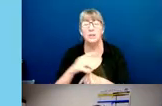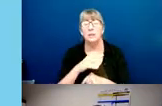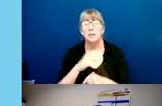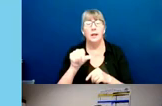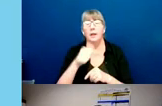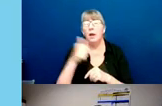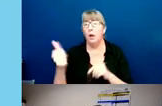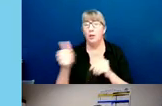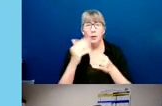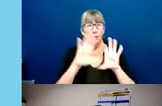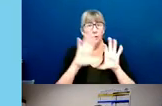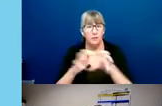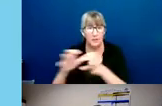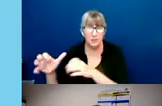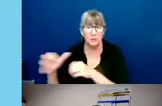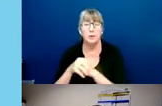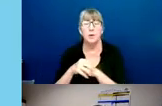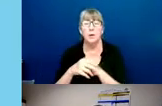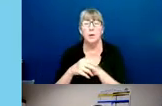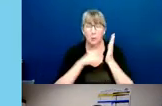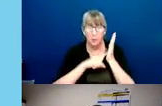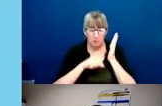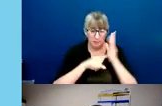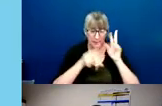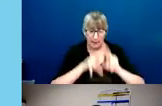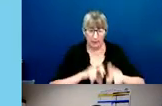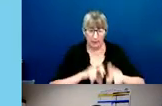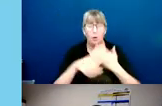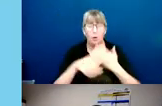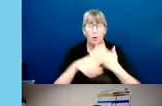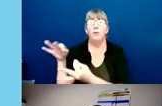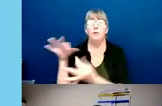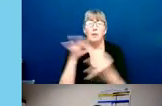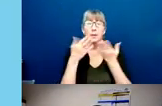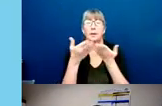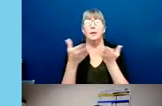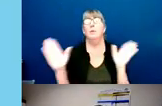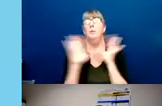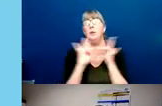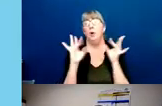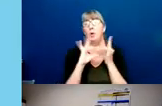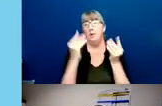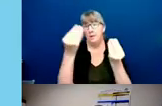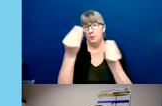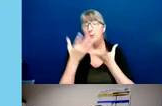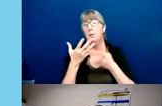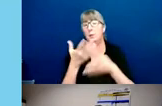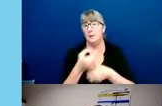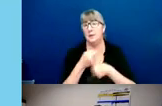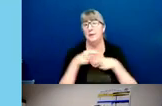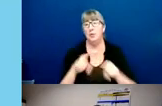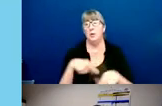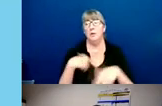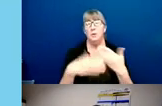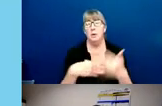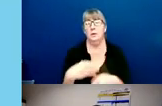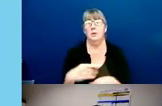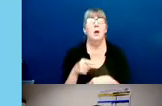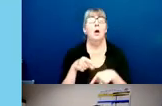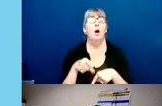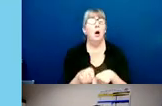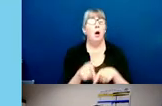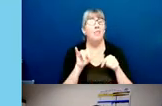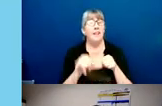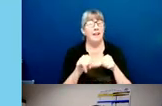all the feedback and public comments submitted through this engagement process. Upon that review and analysis, the